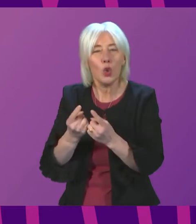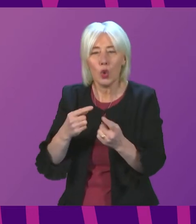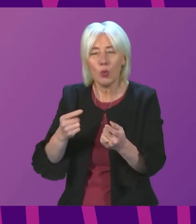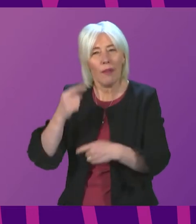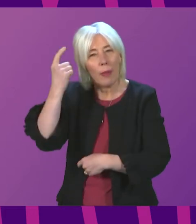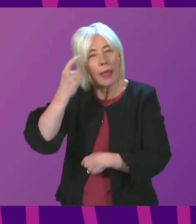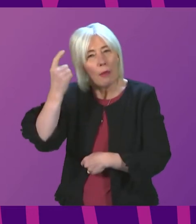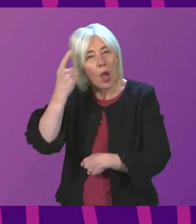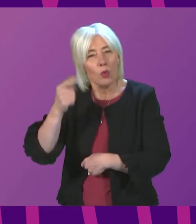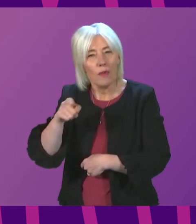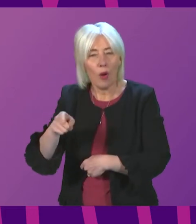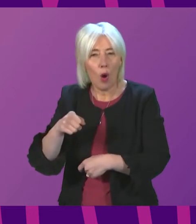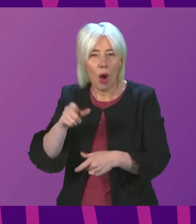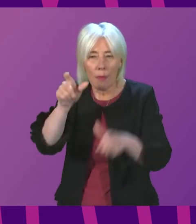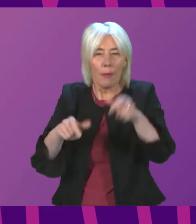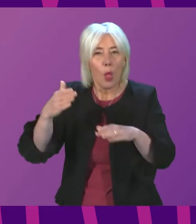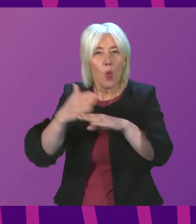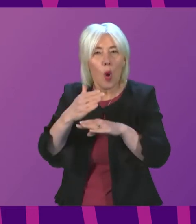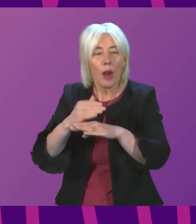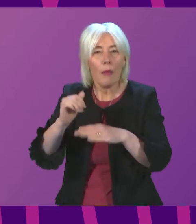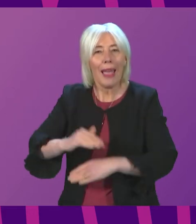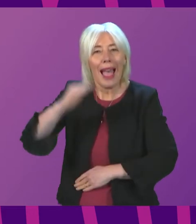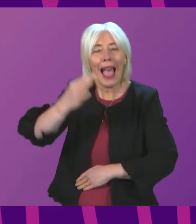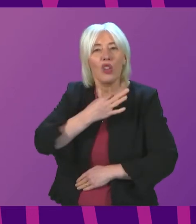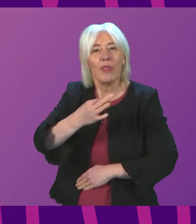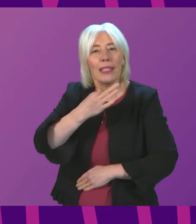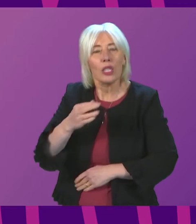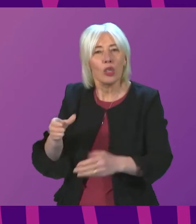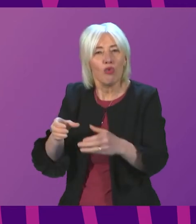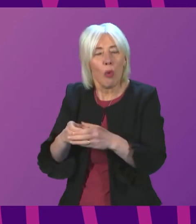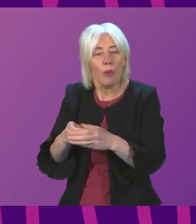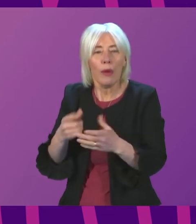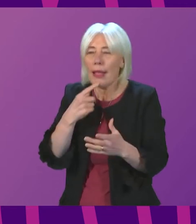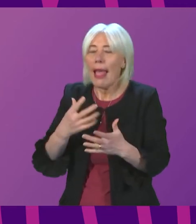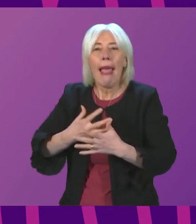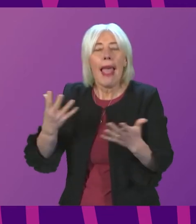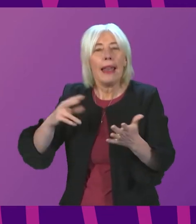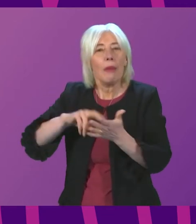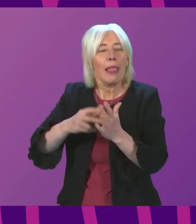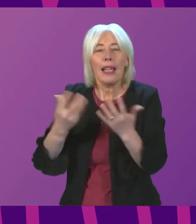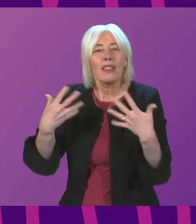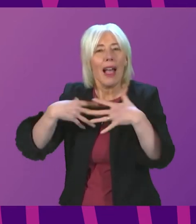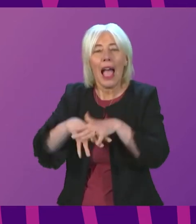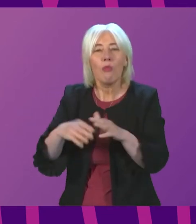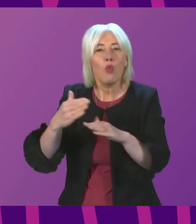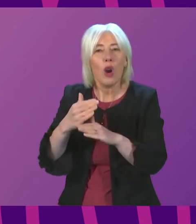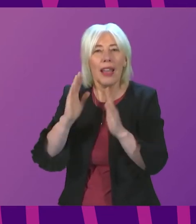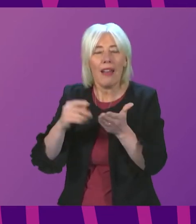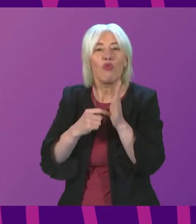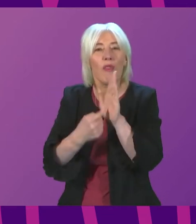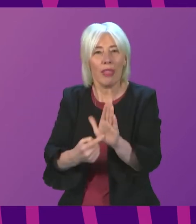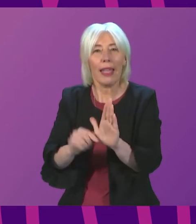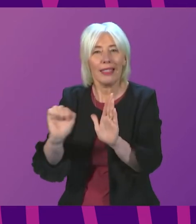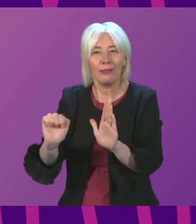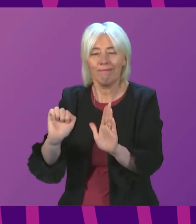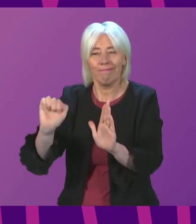consideration for workers who are in the higher risk groups and it is important that any plans for hybrid working properly reflect that. As I